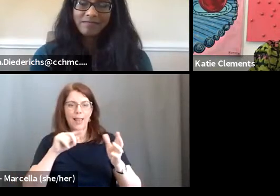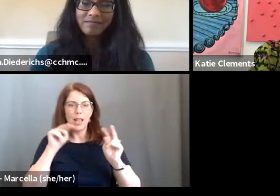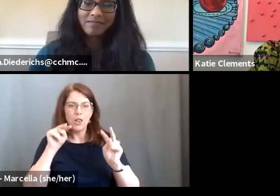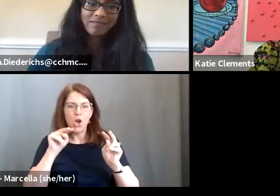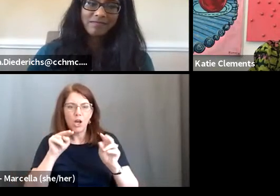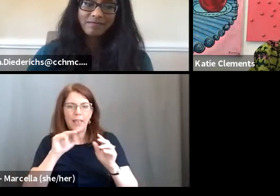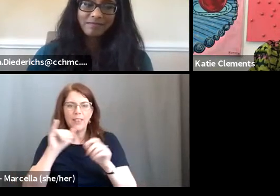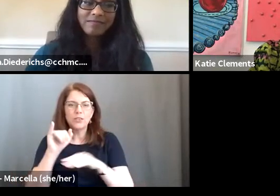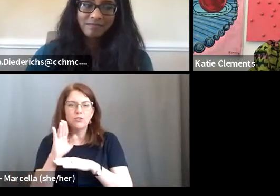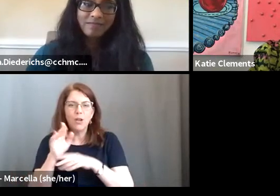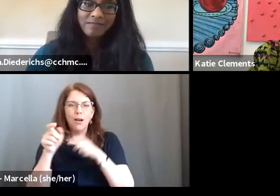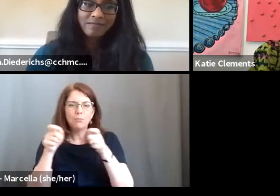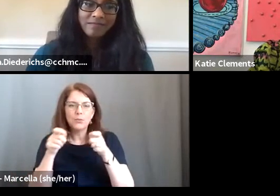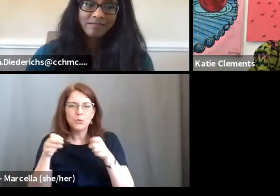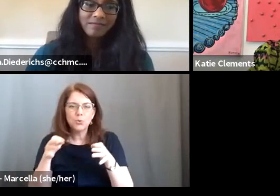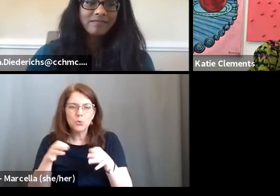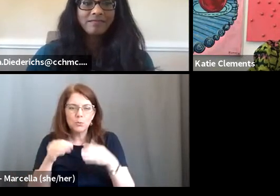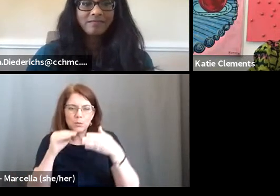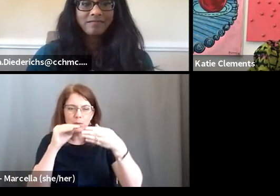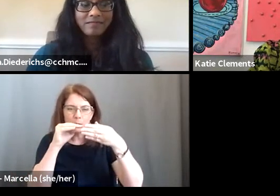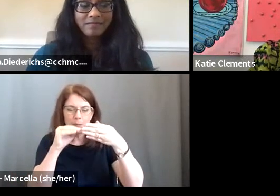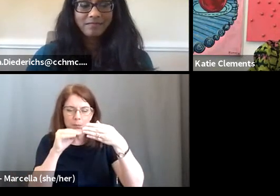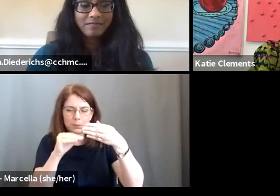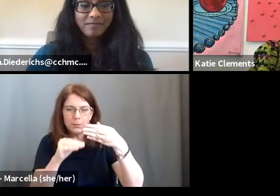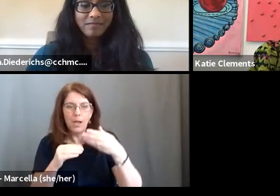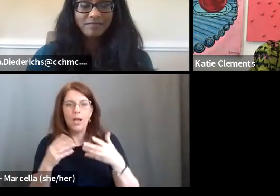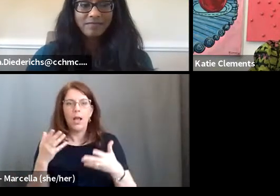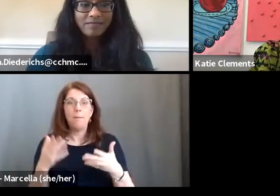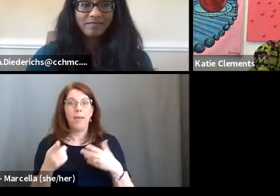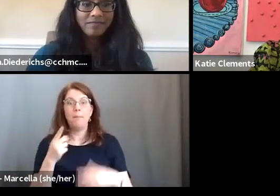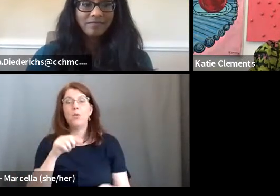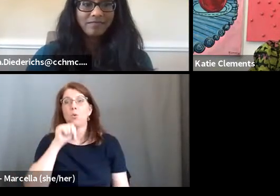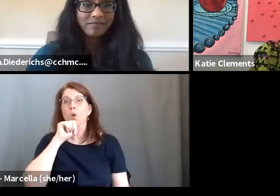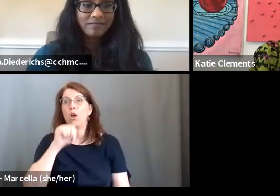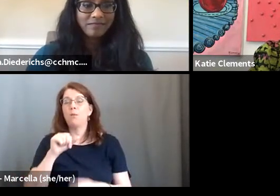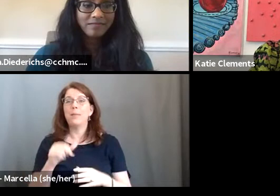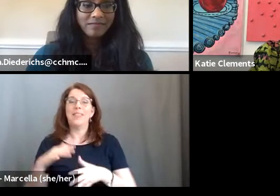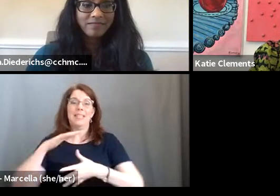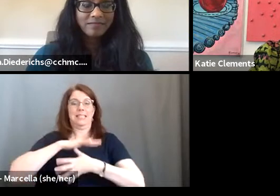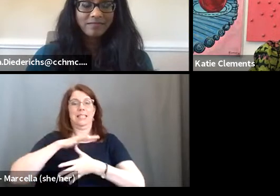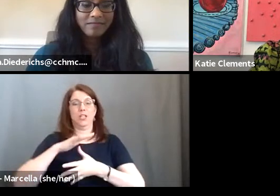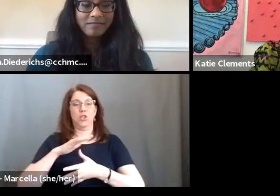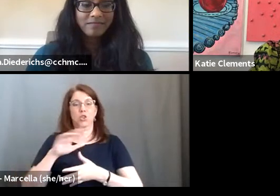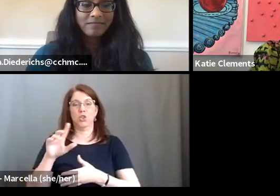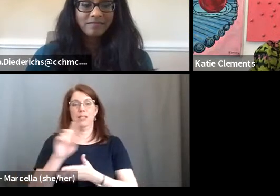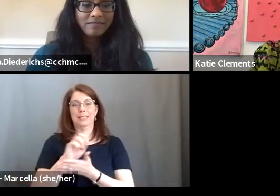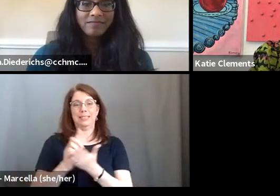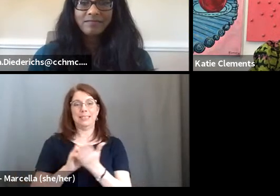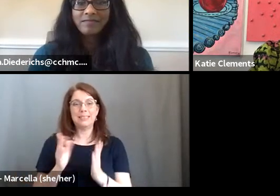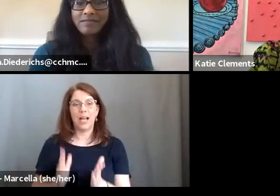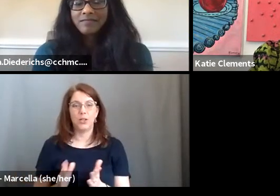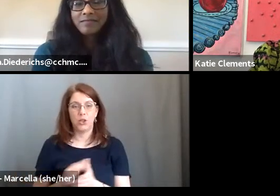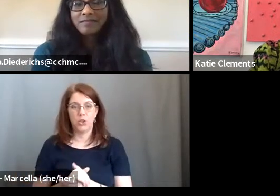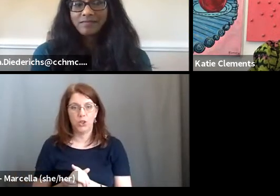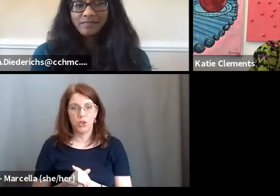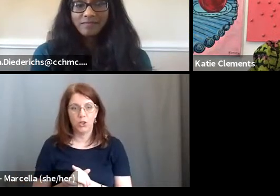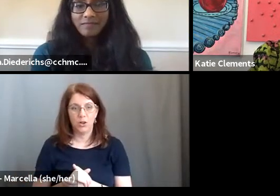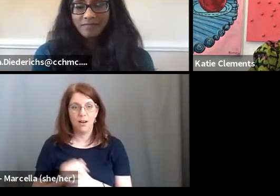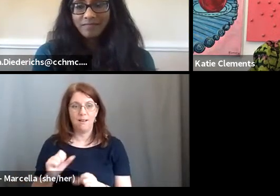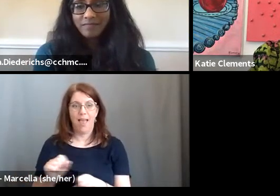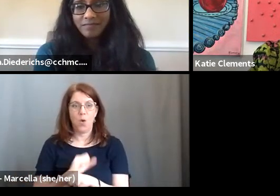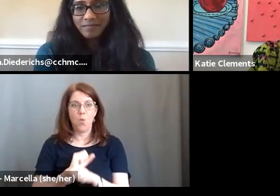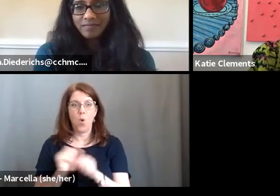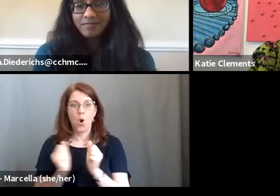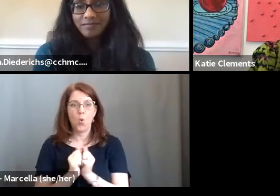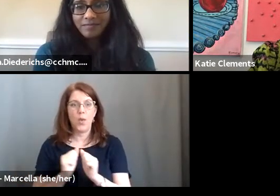job description, you might love being the senior designer that really gets to work with 30